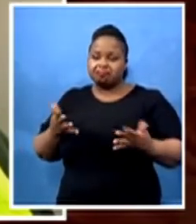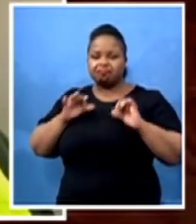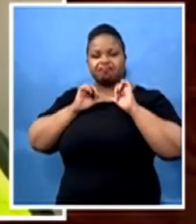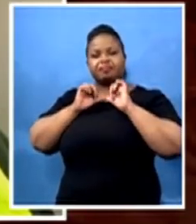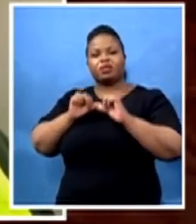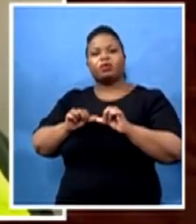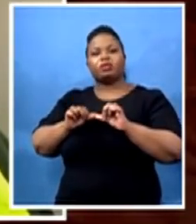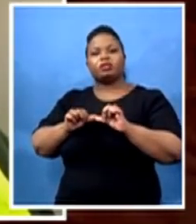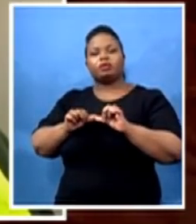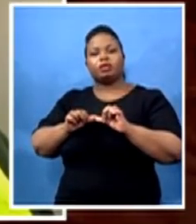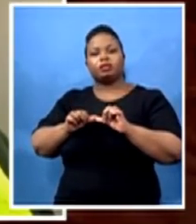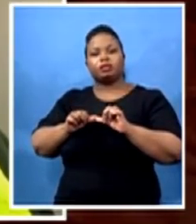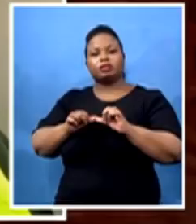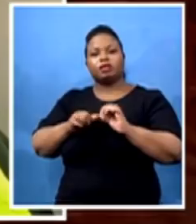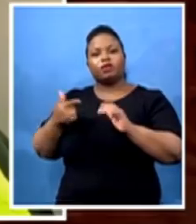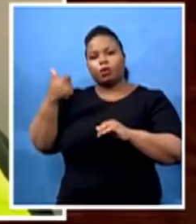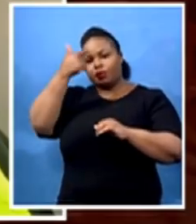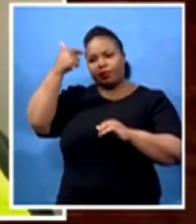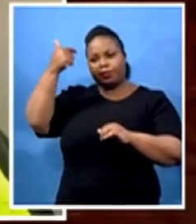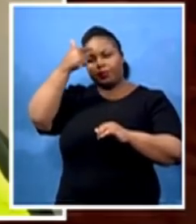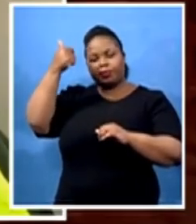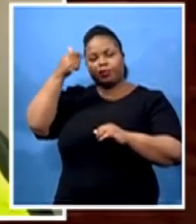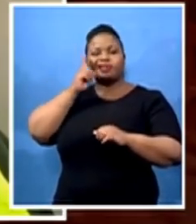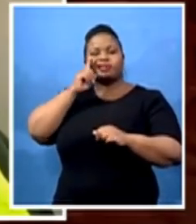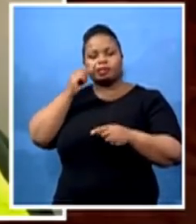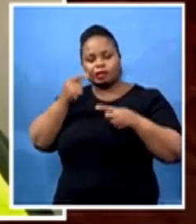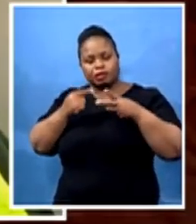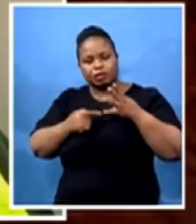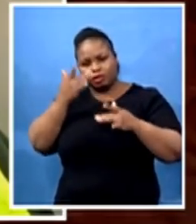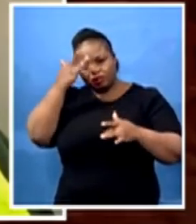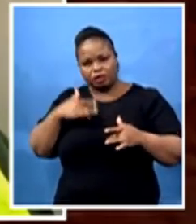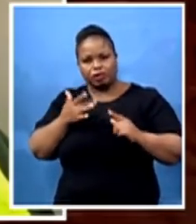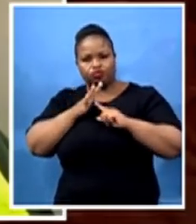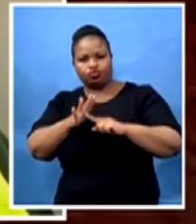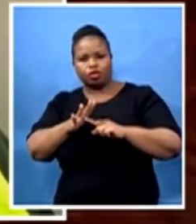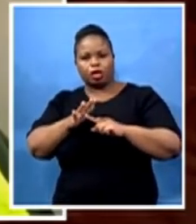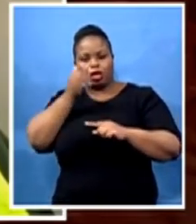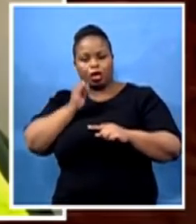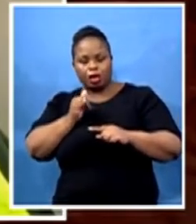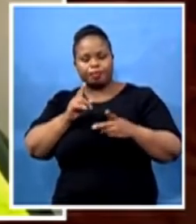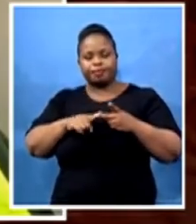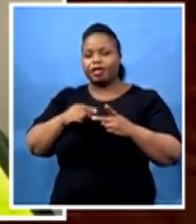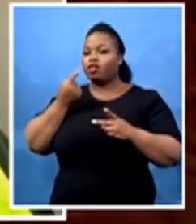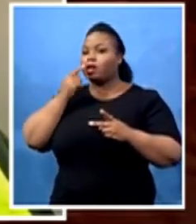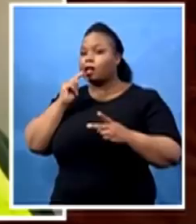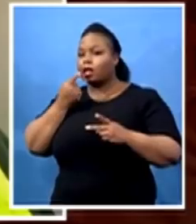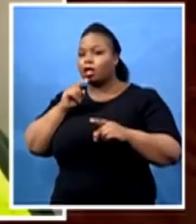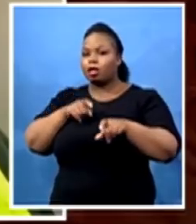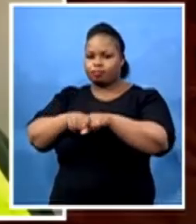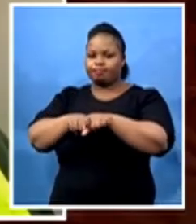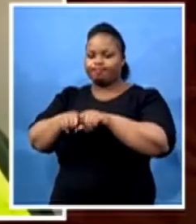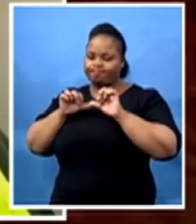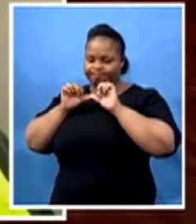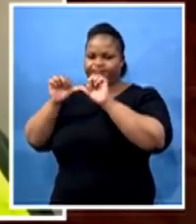and testing will continue to assist. But our observation is that our